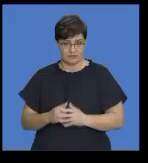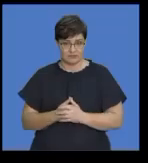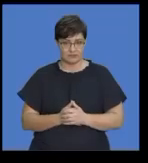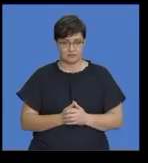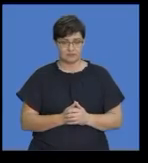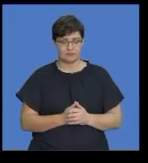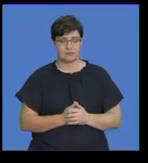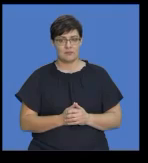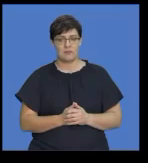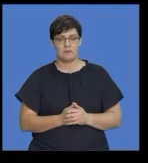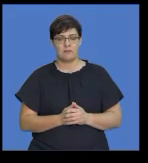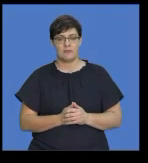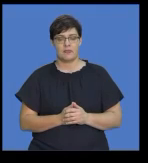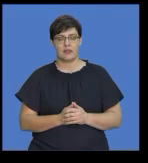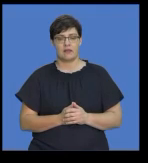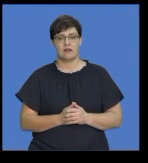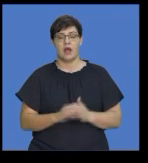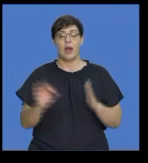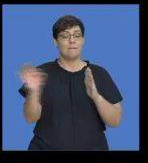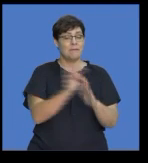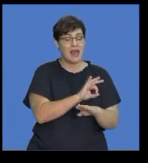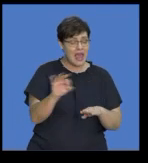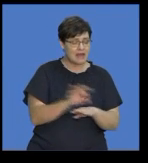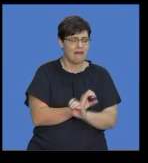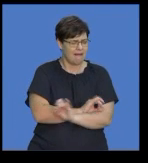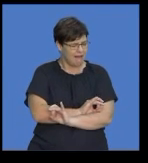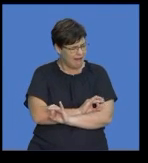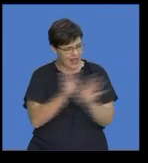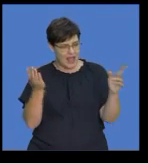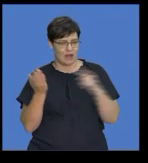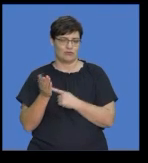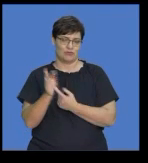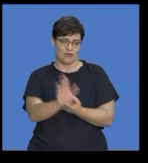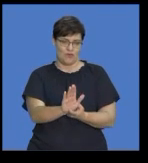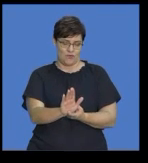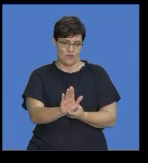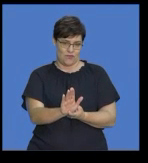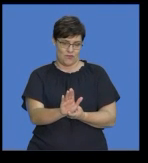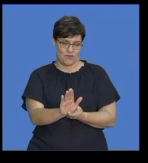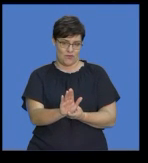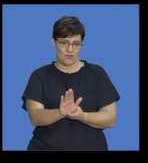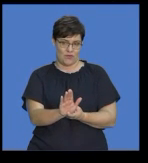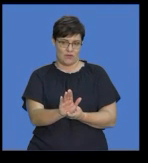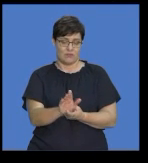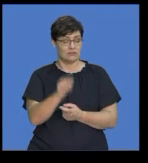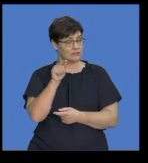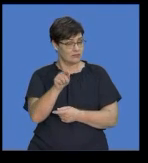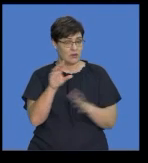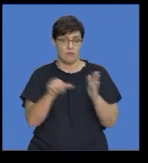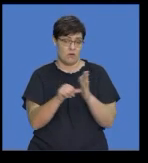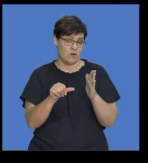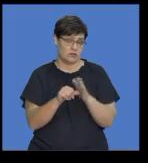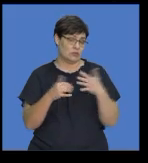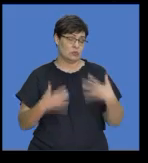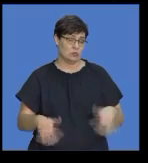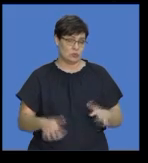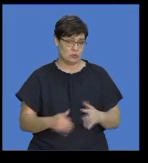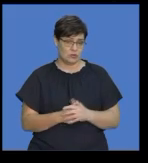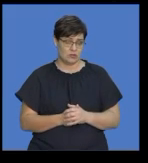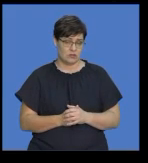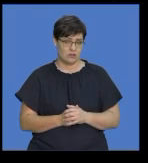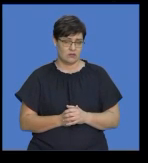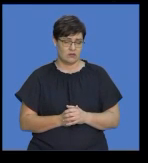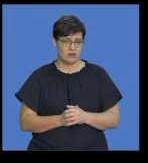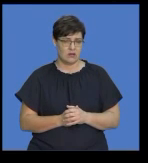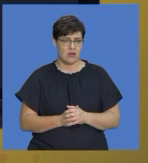Okay. So all planning must be clearly indicated. Okay. This is very, very important. You are encouraged